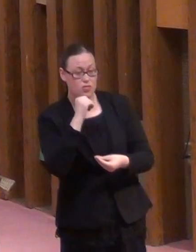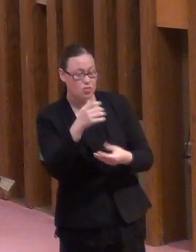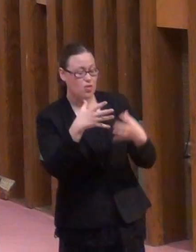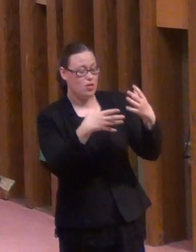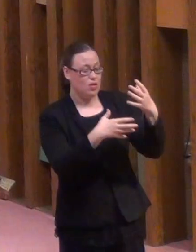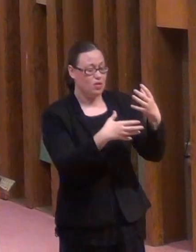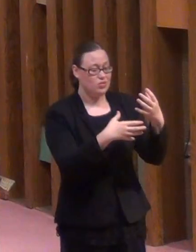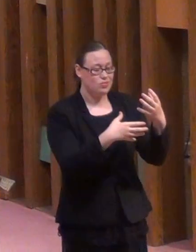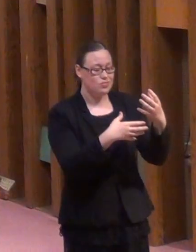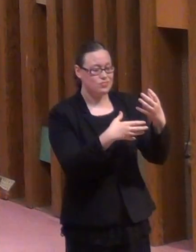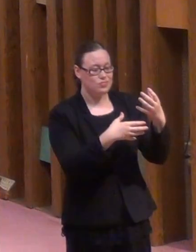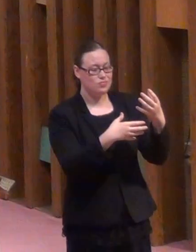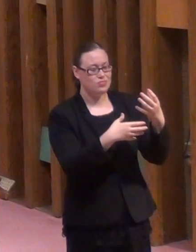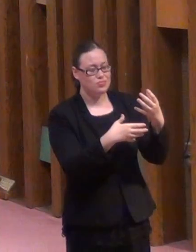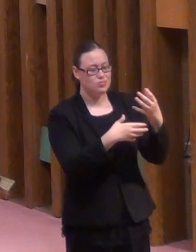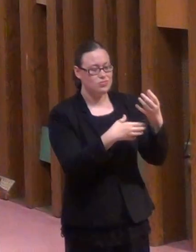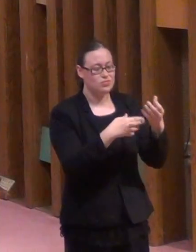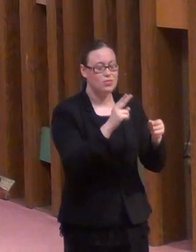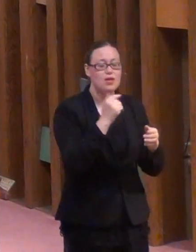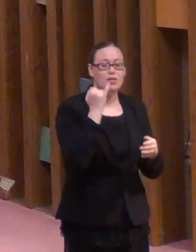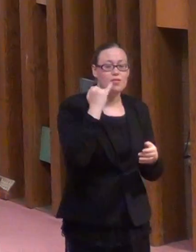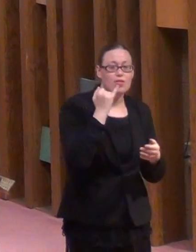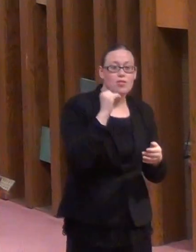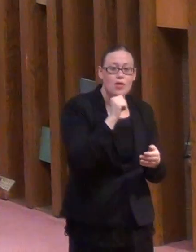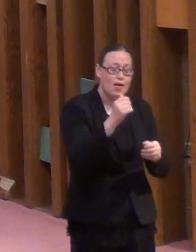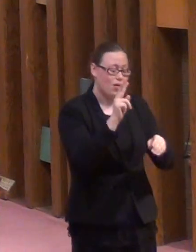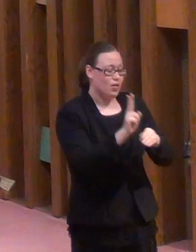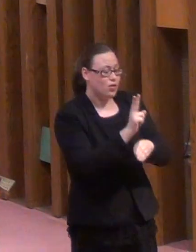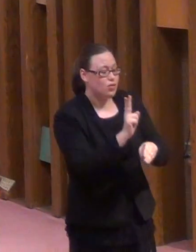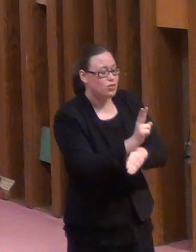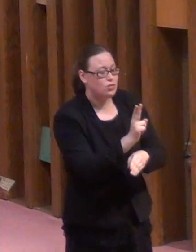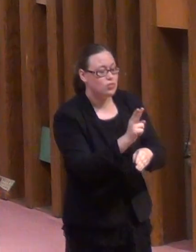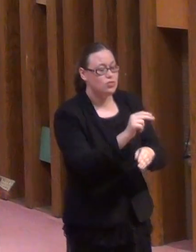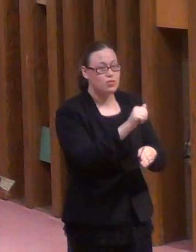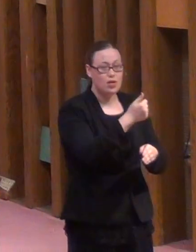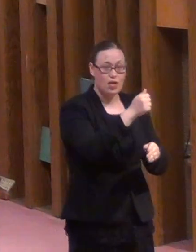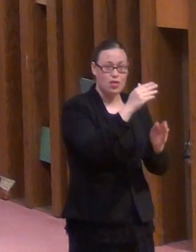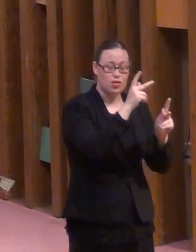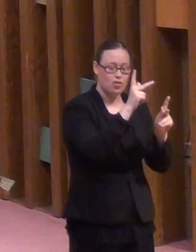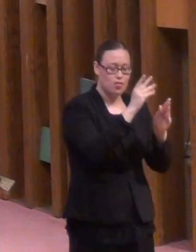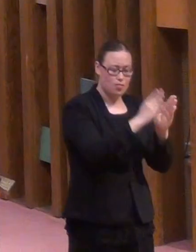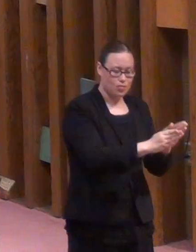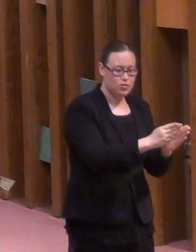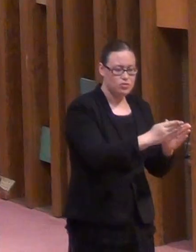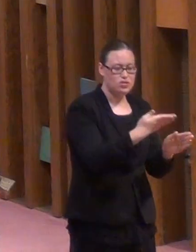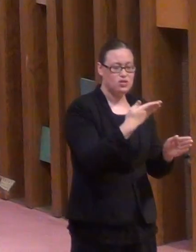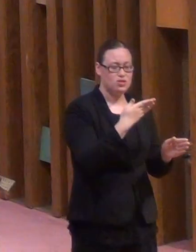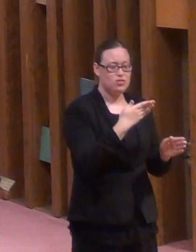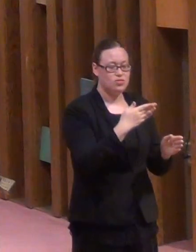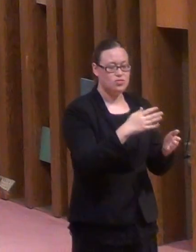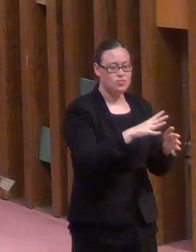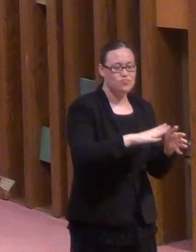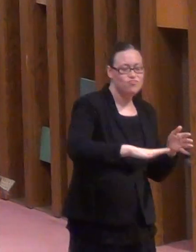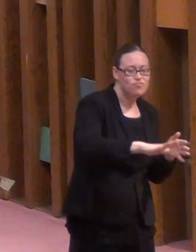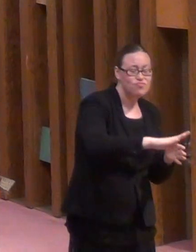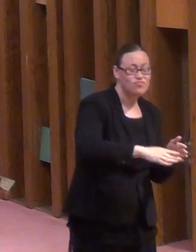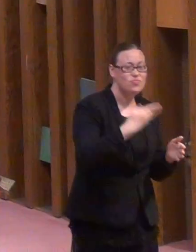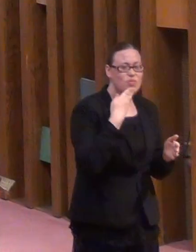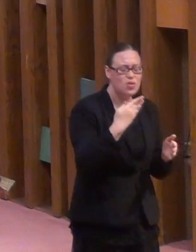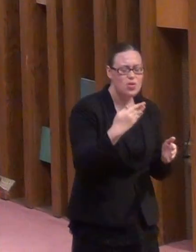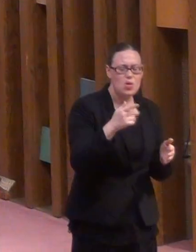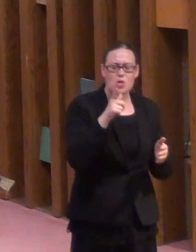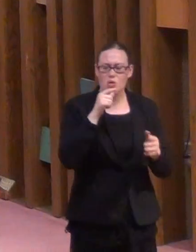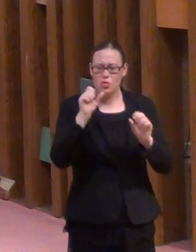property, who will give you property of your own? No servant can serve